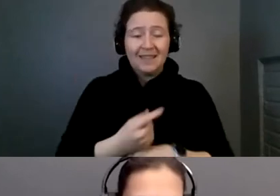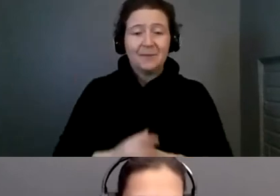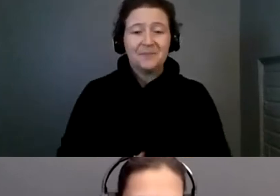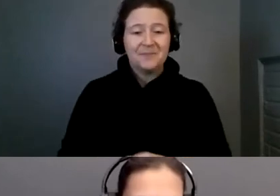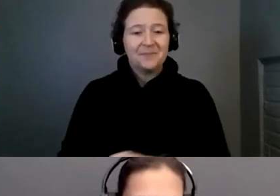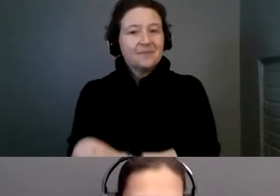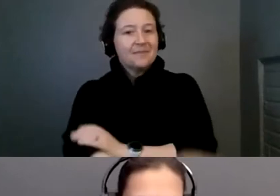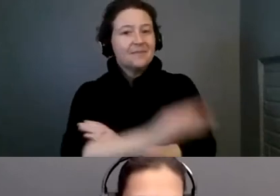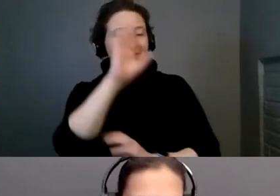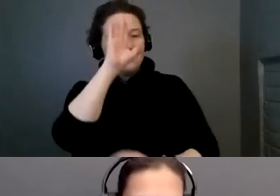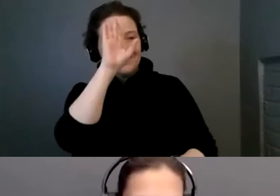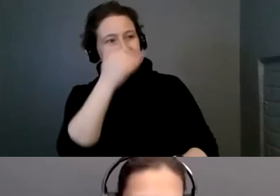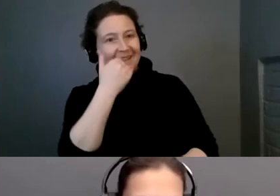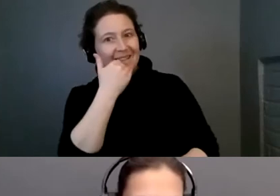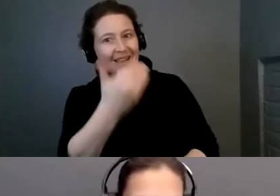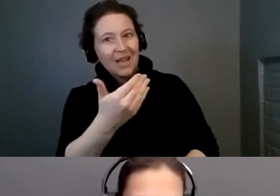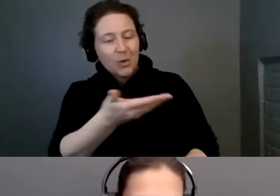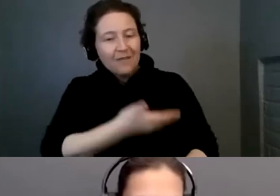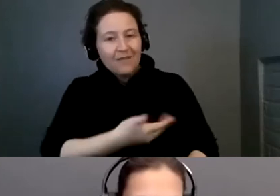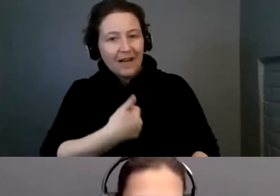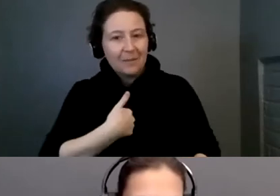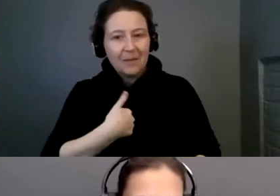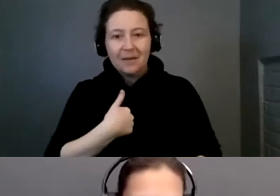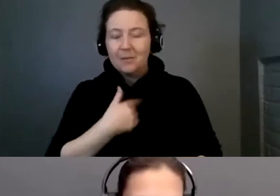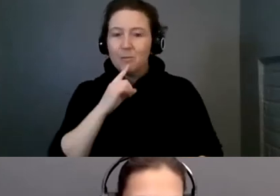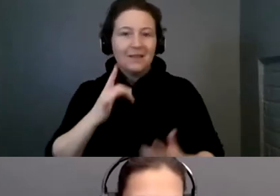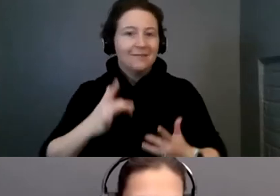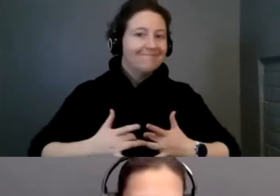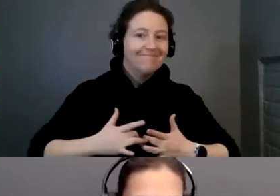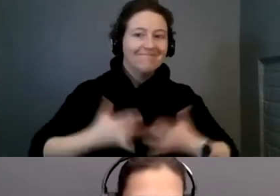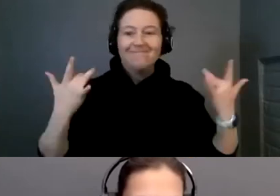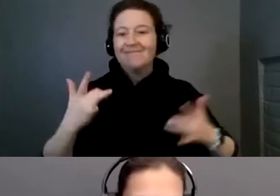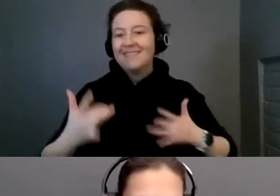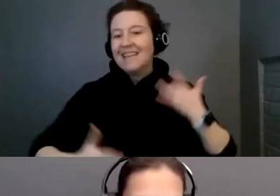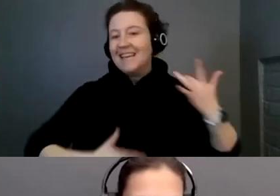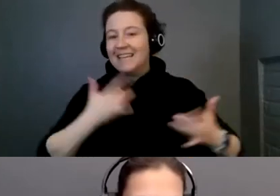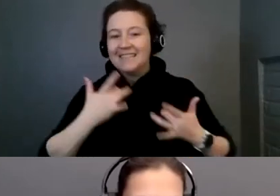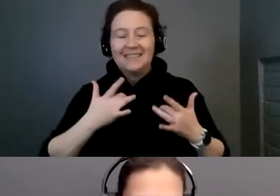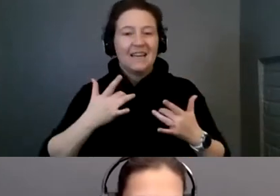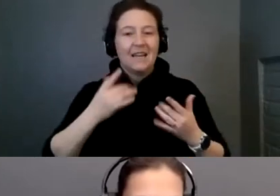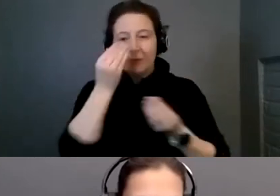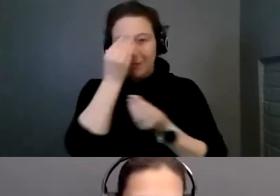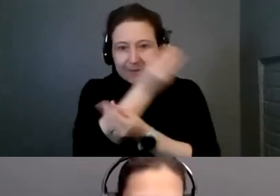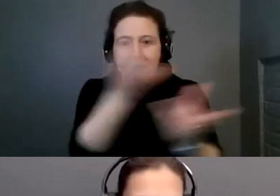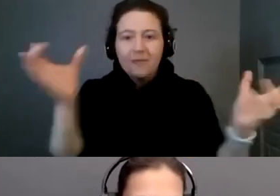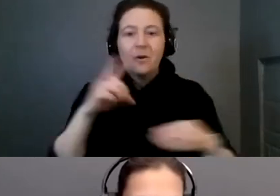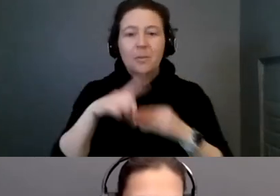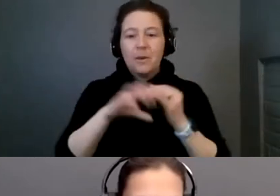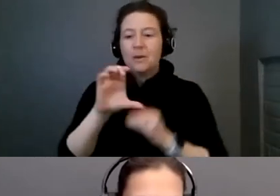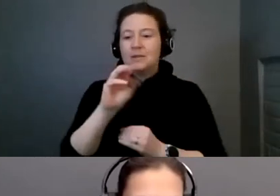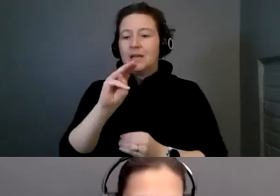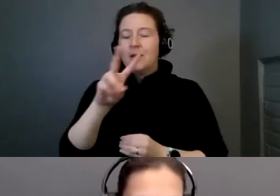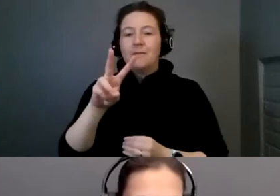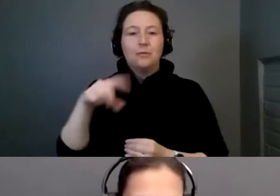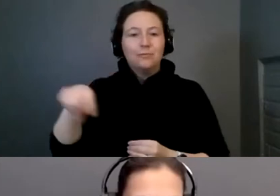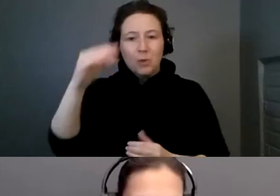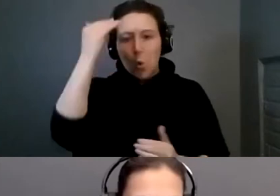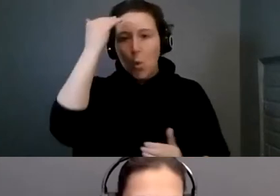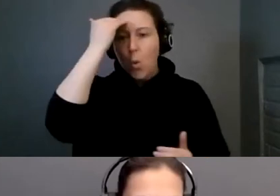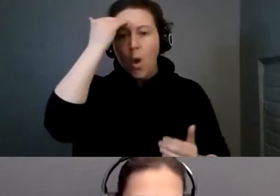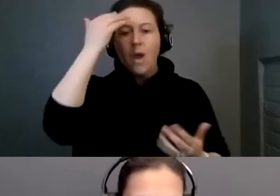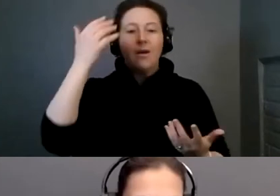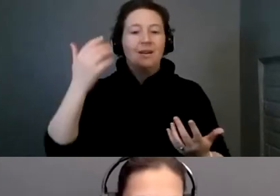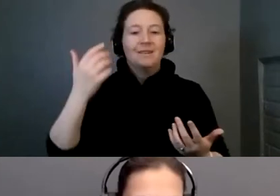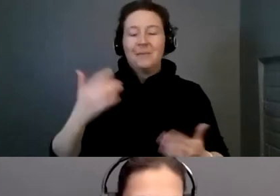Thanks for having me. I'm always thrilled to be spreading CMV awareness, so I'm always happy to